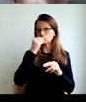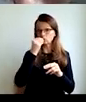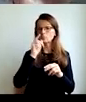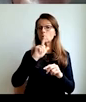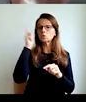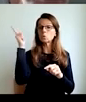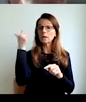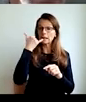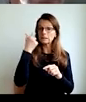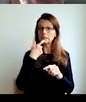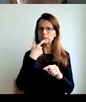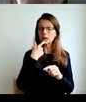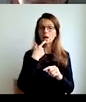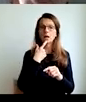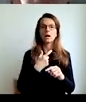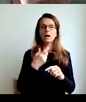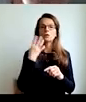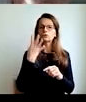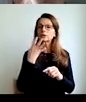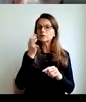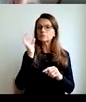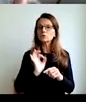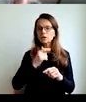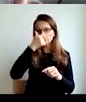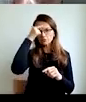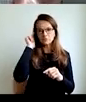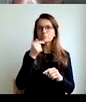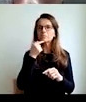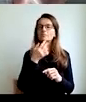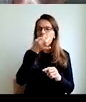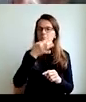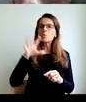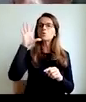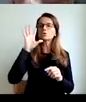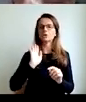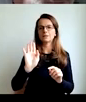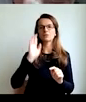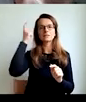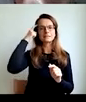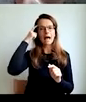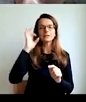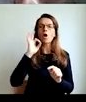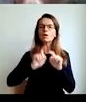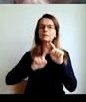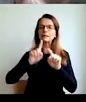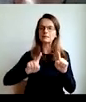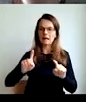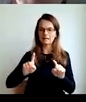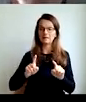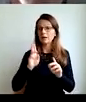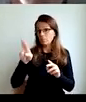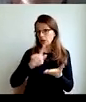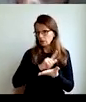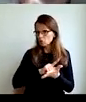200% increase in learning languages and 40% of people have improved their digital knowledge.